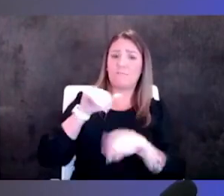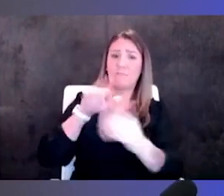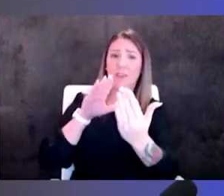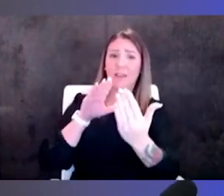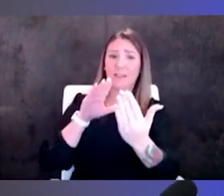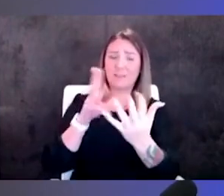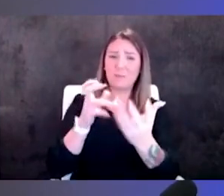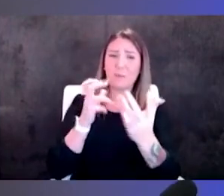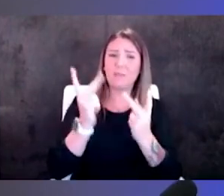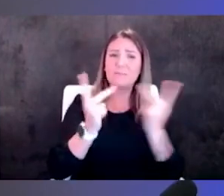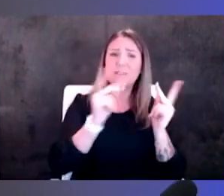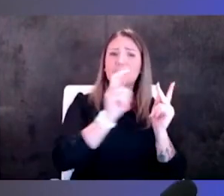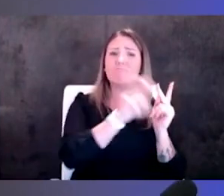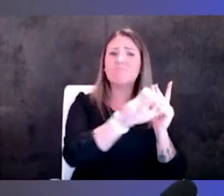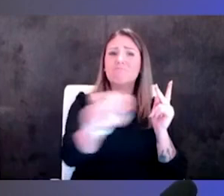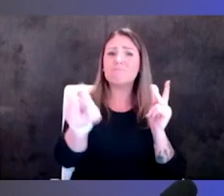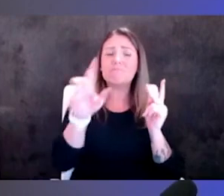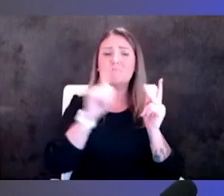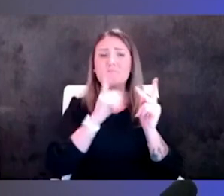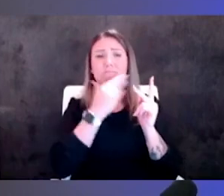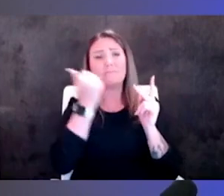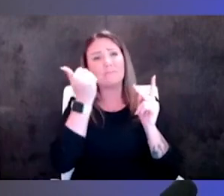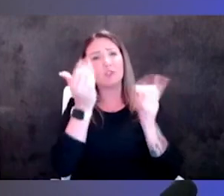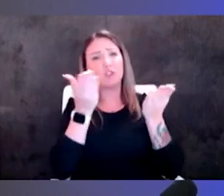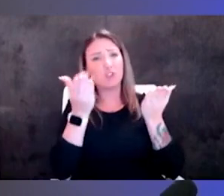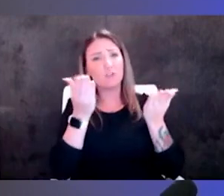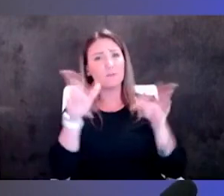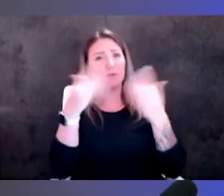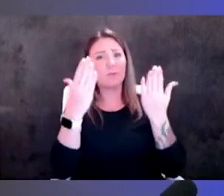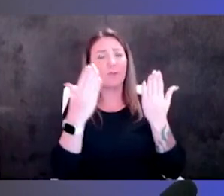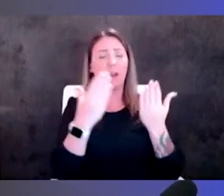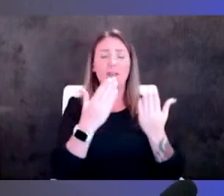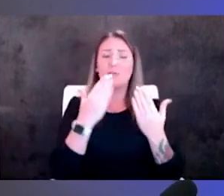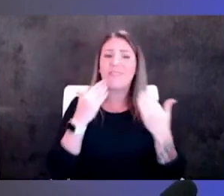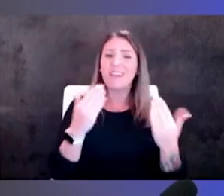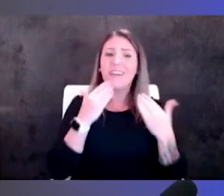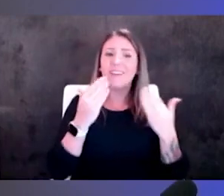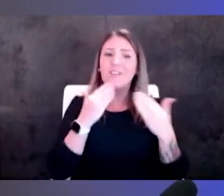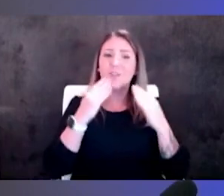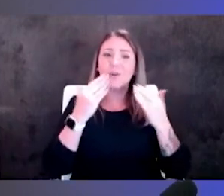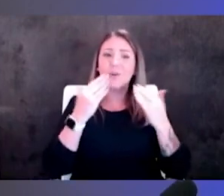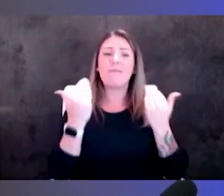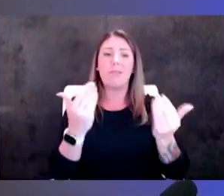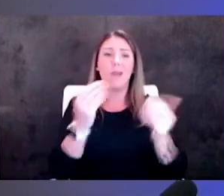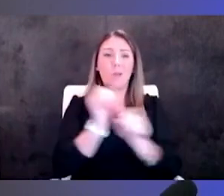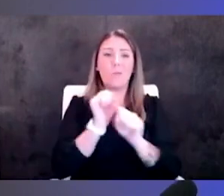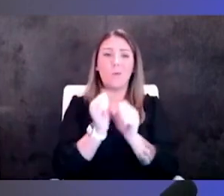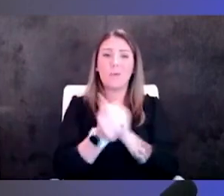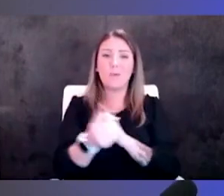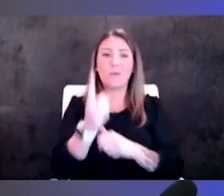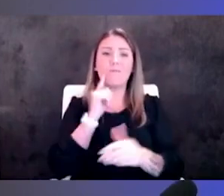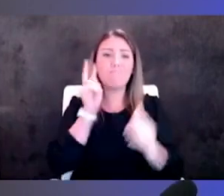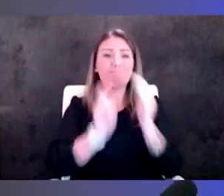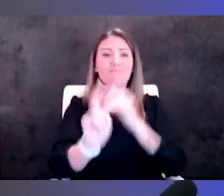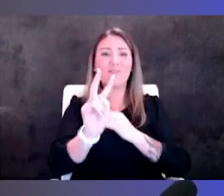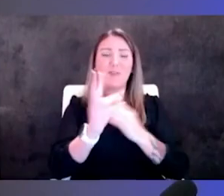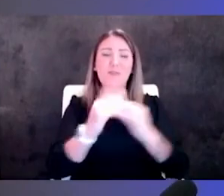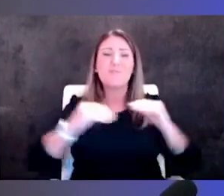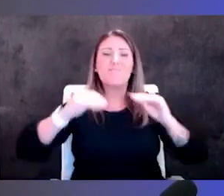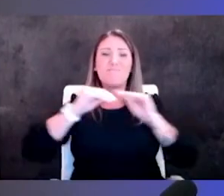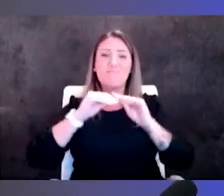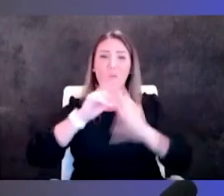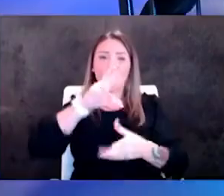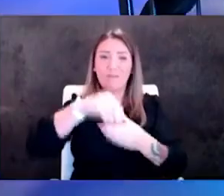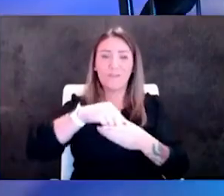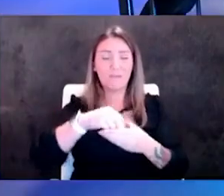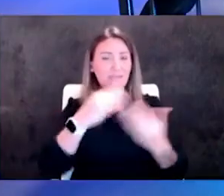understanding of what services they can provide and whatnot so thank you for letting us work with you and look forward to further engagement yeah and thanks for all the